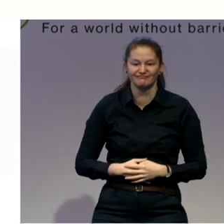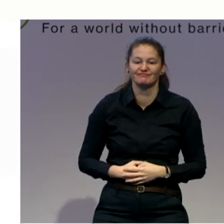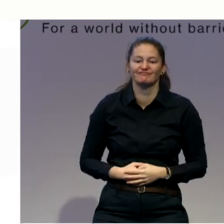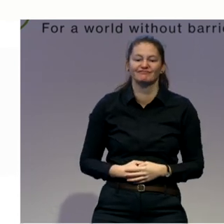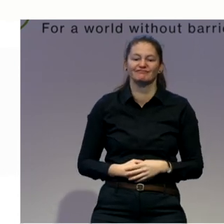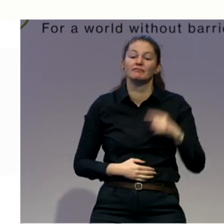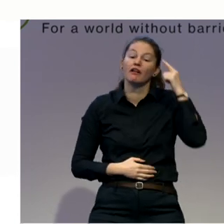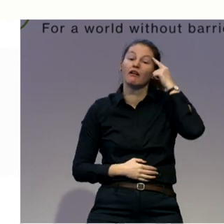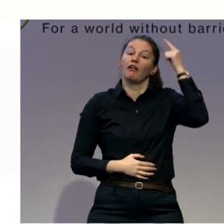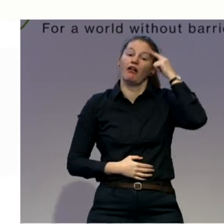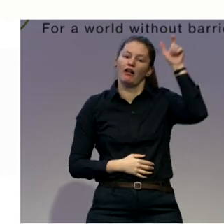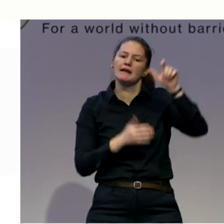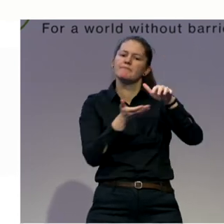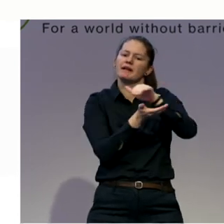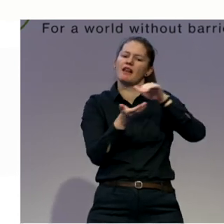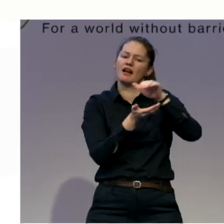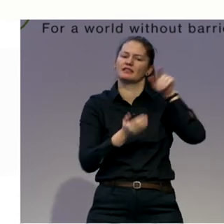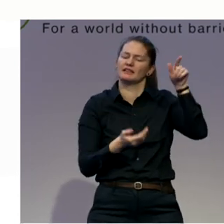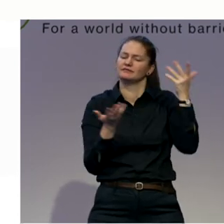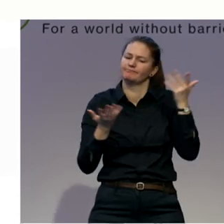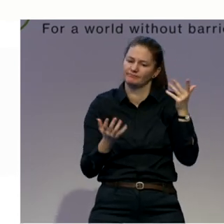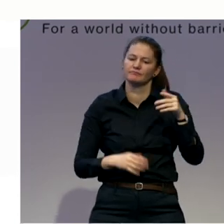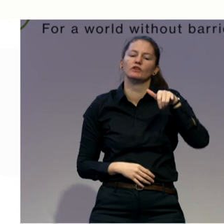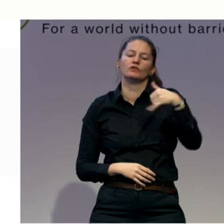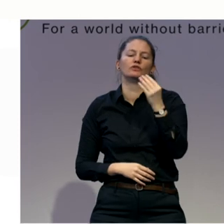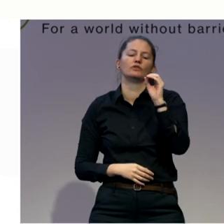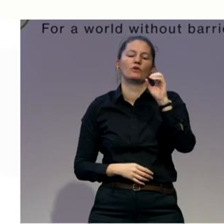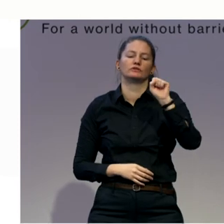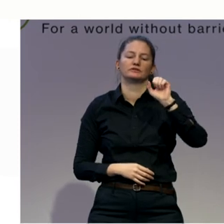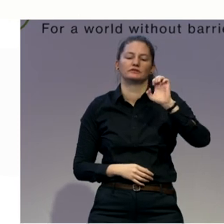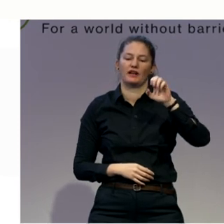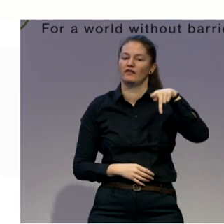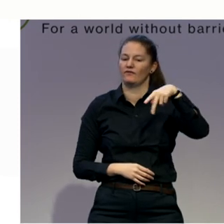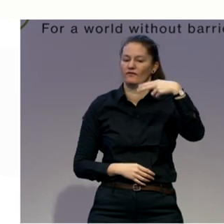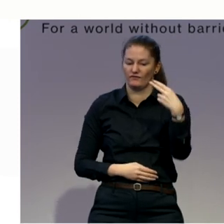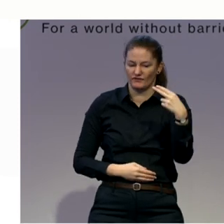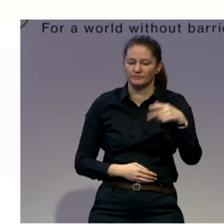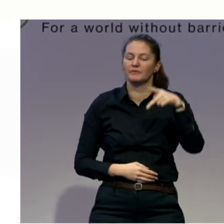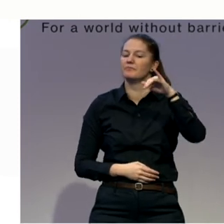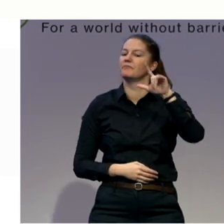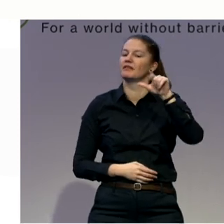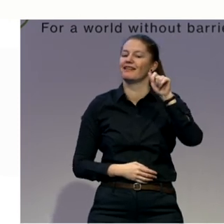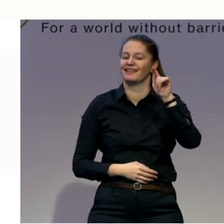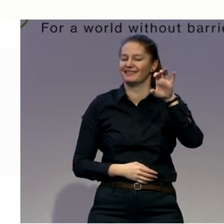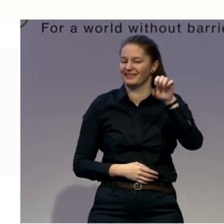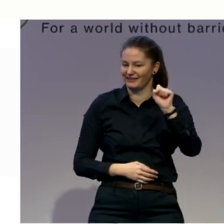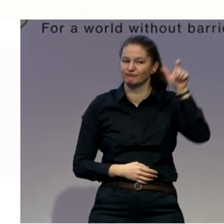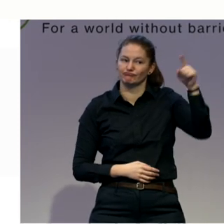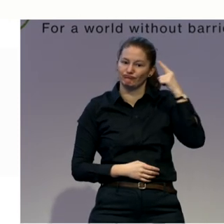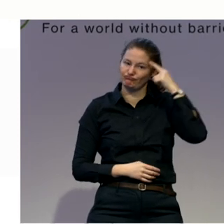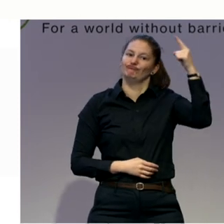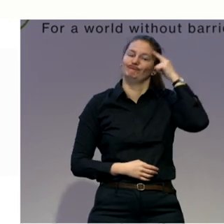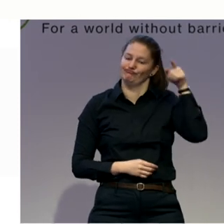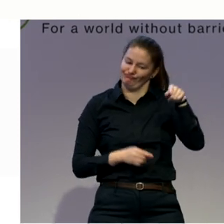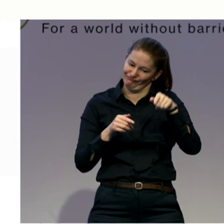through movement and movement heals. Here in this workout, I will help your